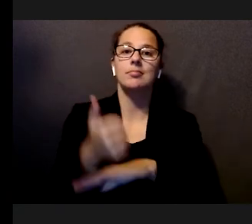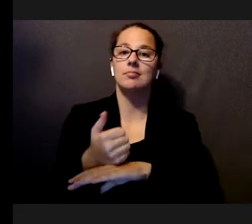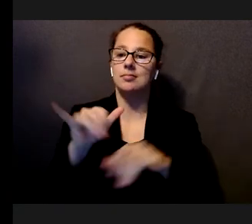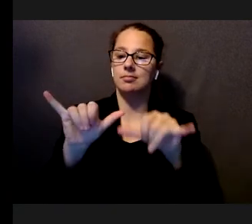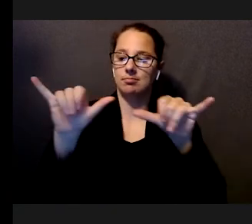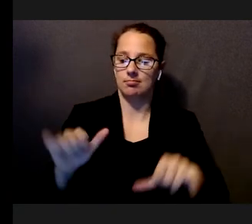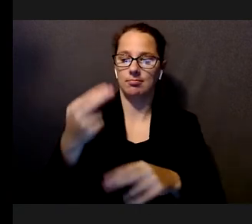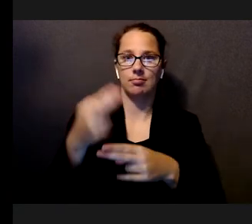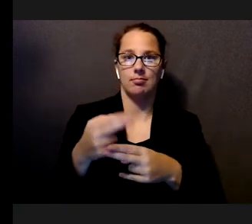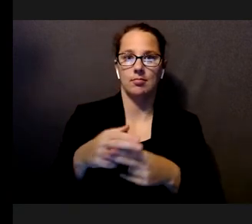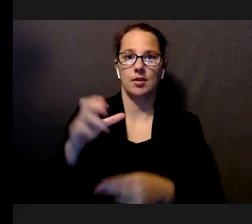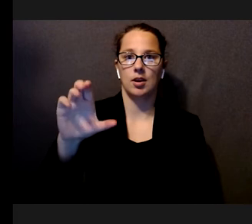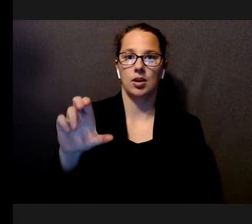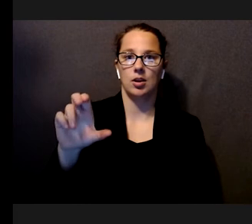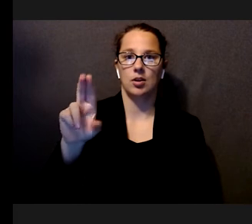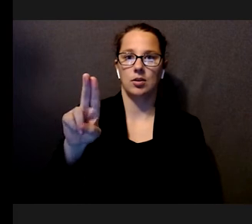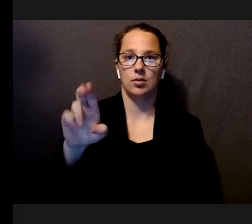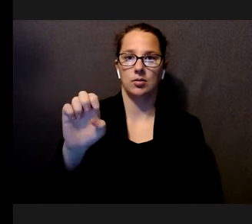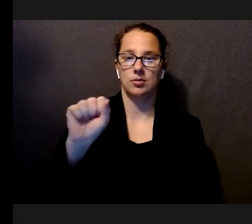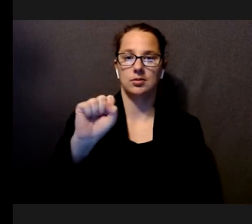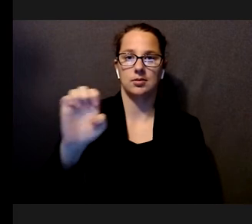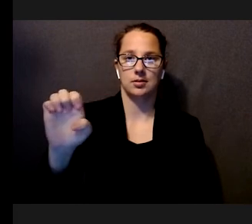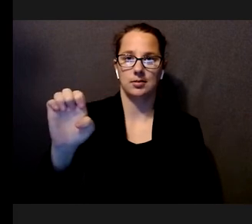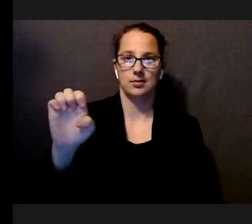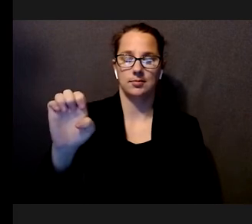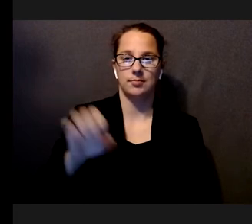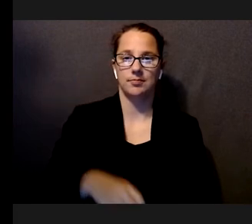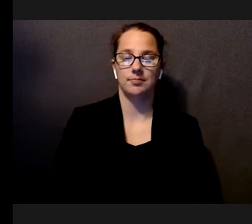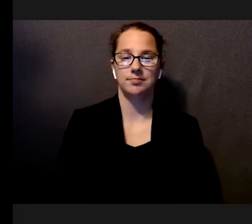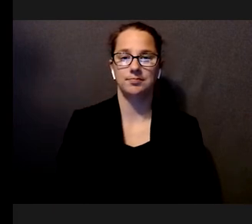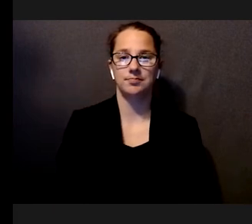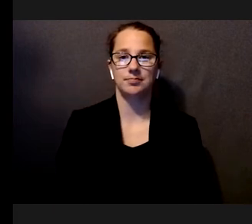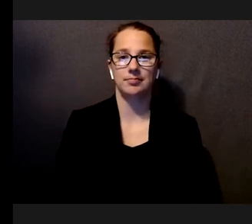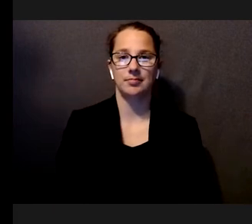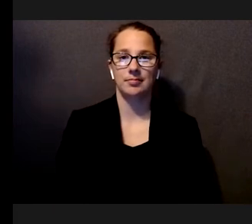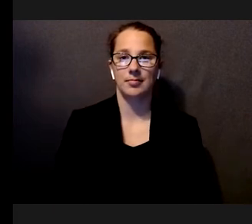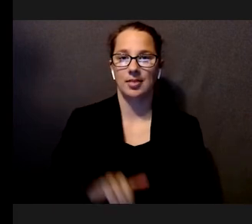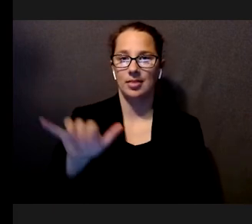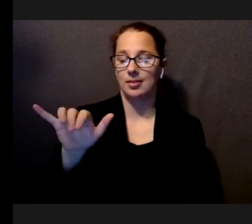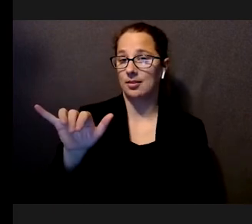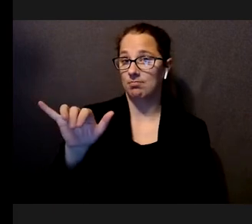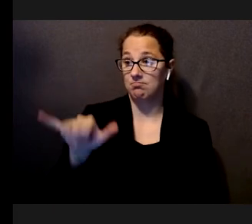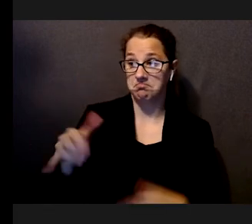that we call QC. So, QC is an augmented reality